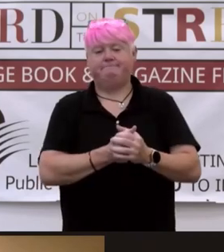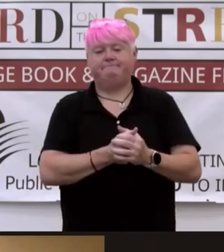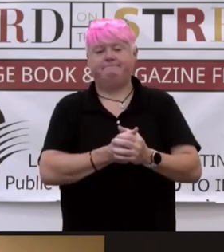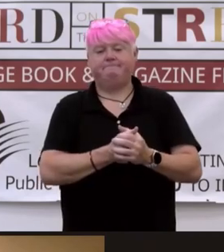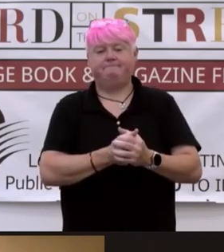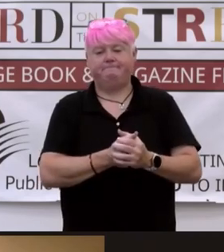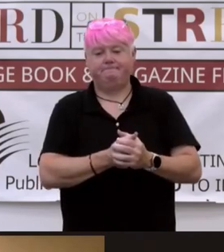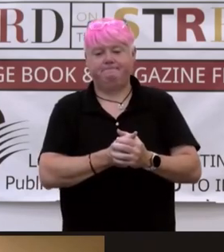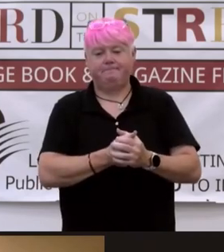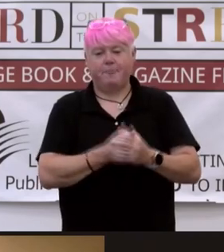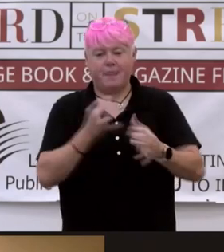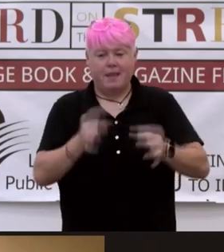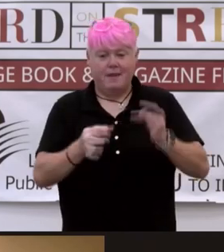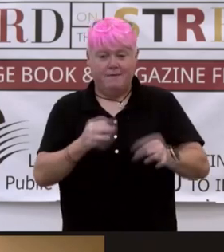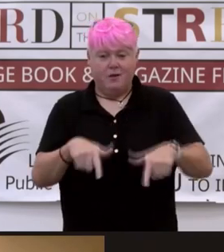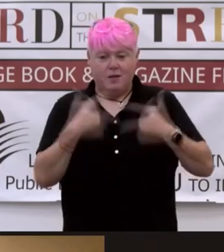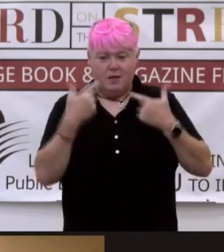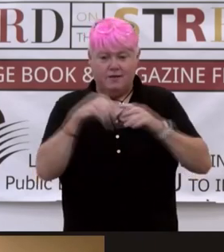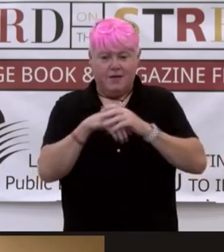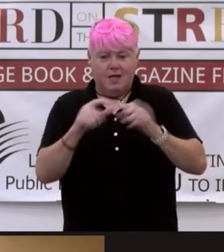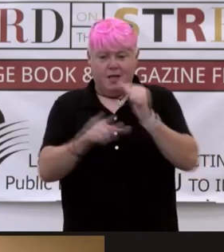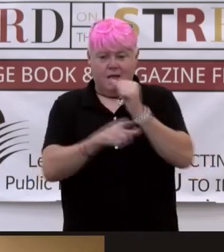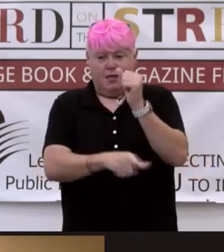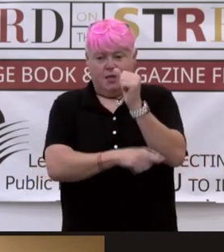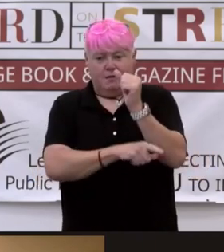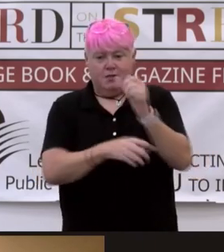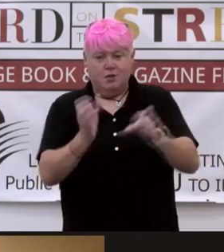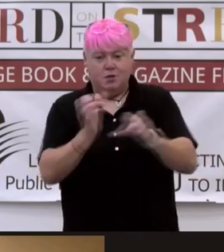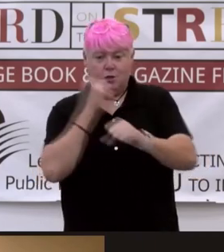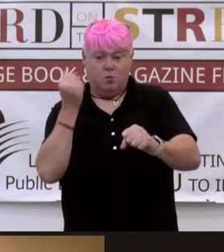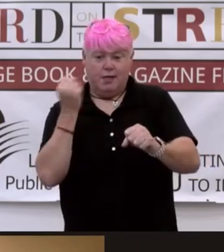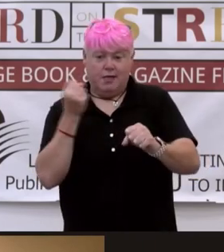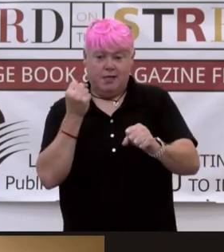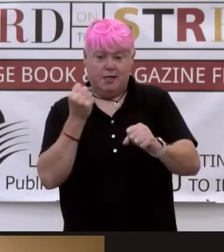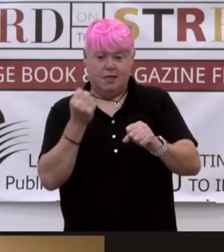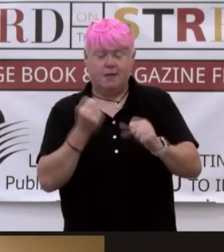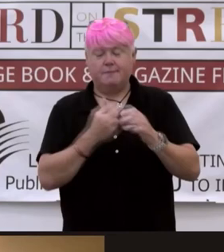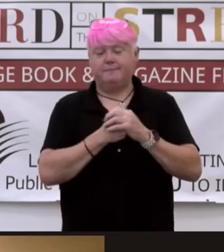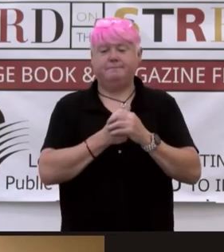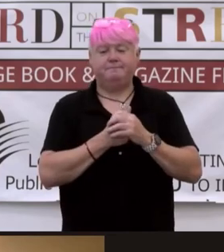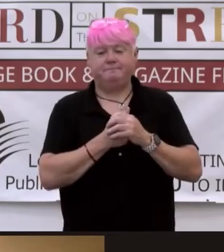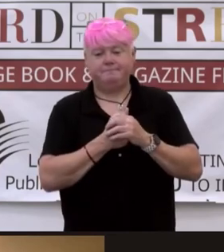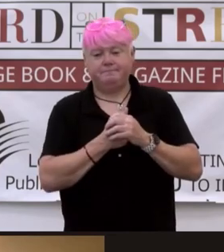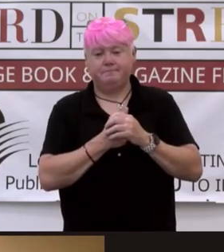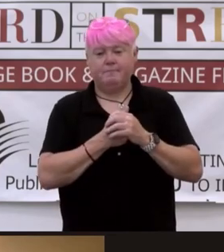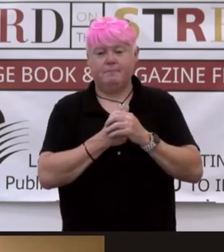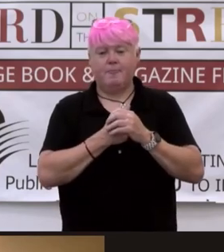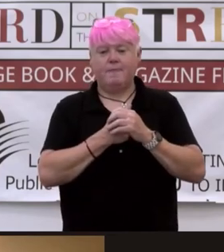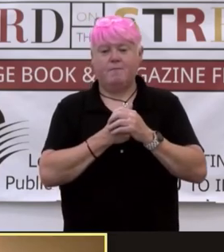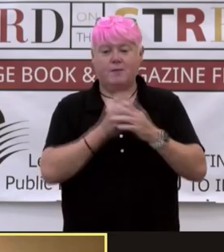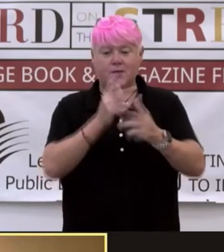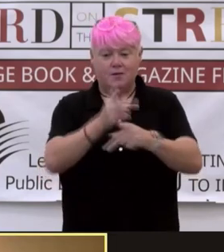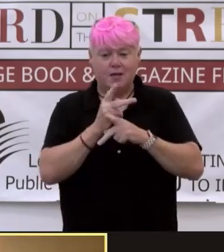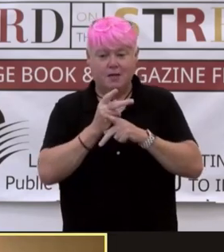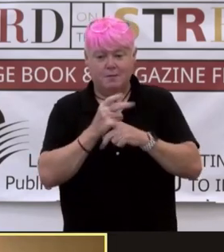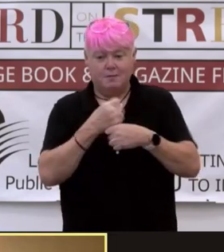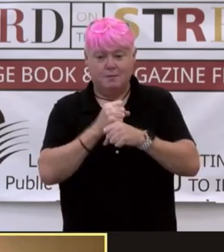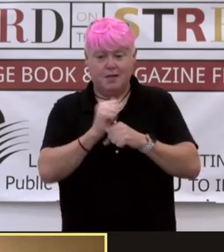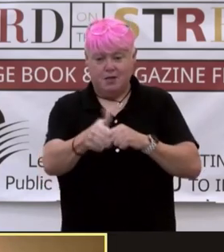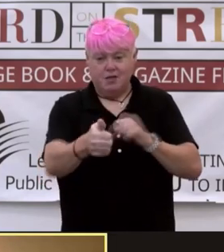So if you live in Lethbridge, you could win a copy of the book to take home and keep and make your own. And